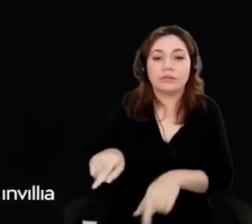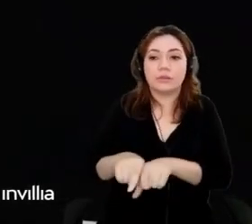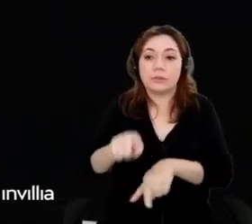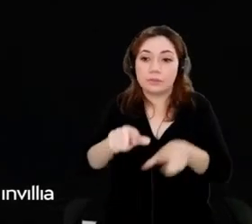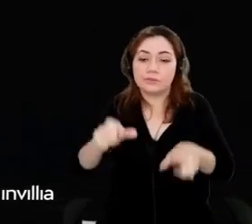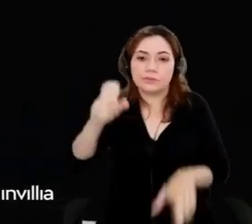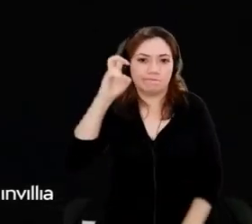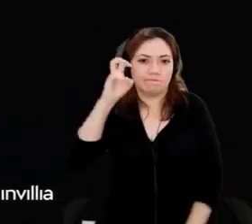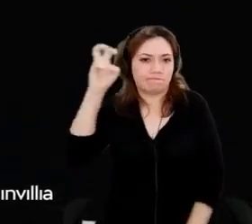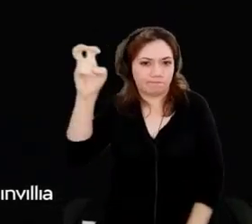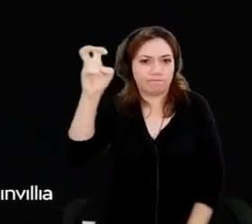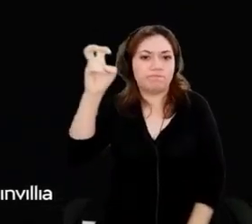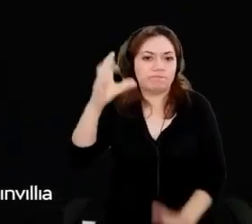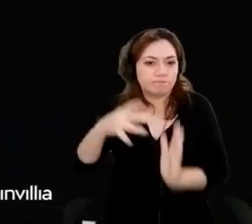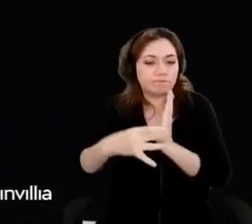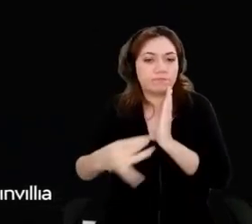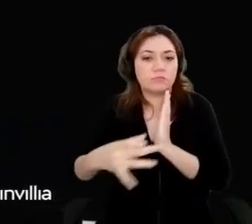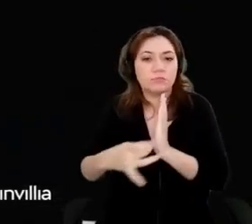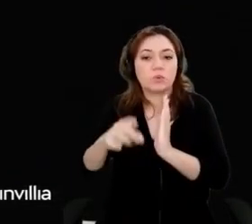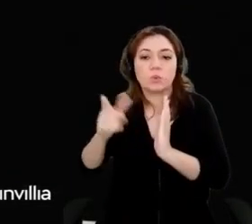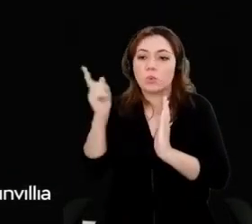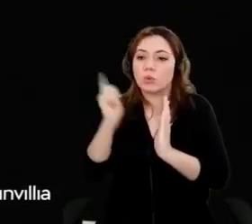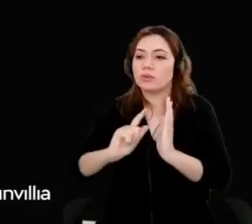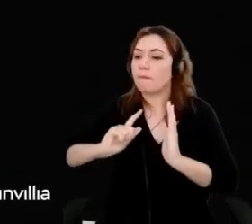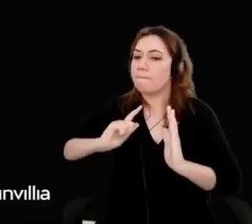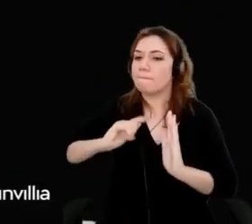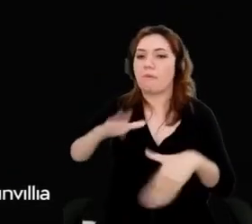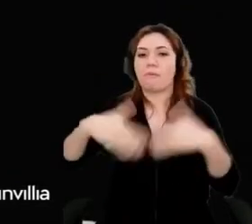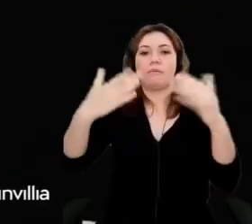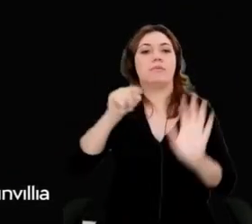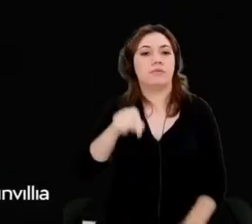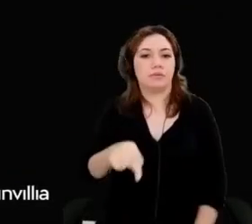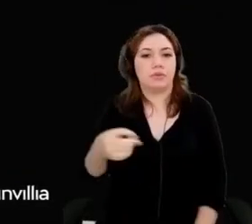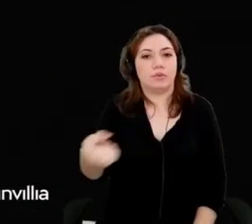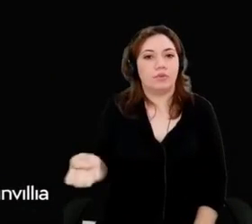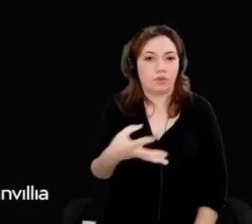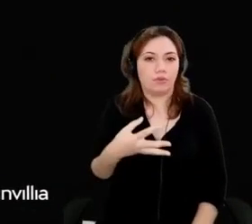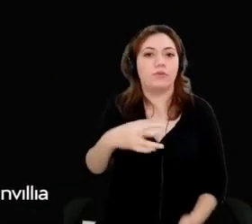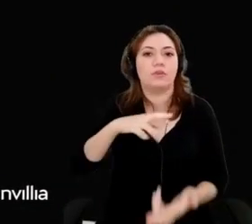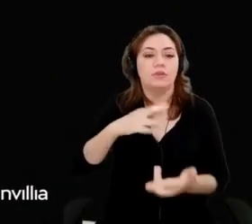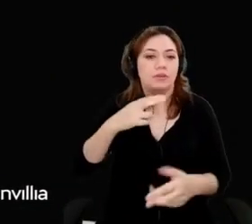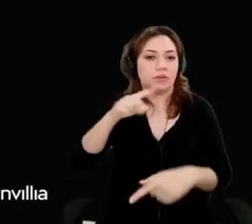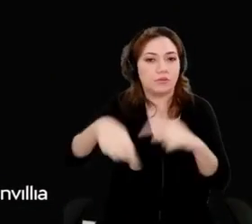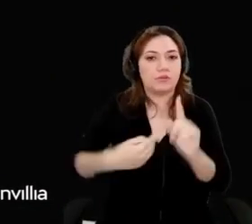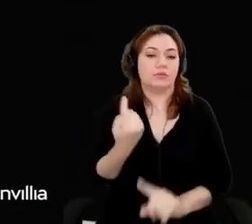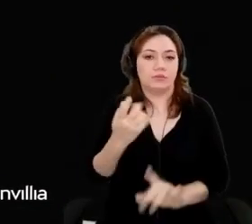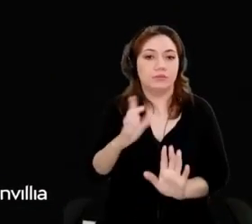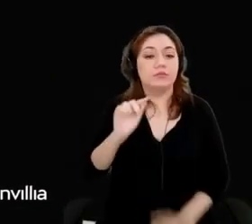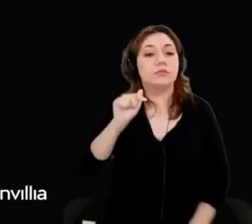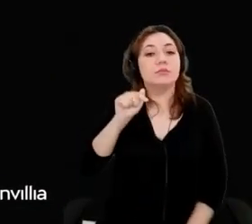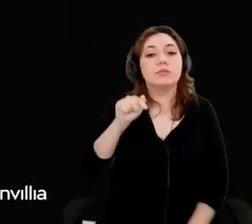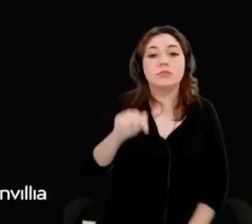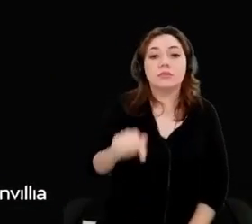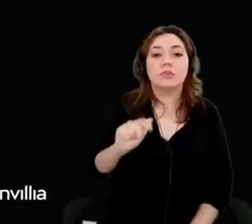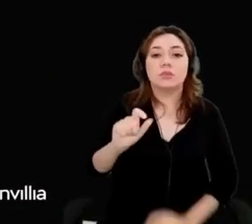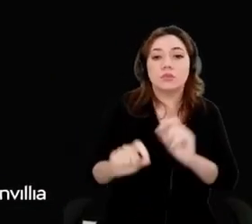in this new revolution. This is a new era. a